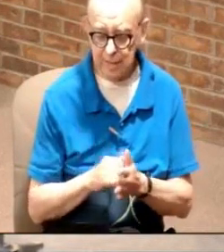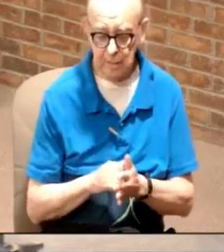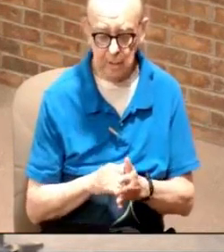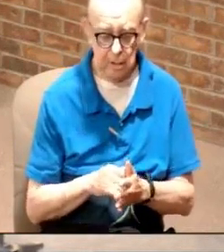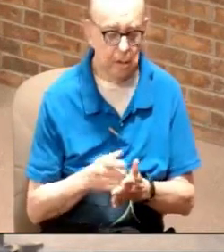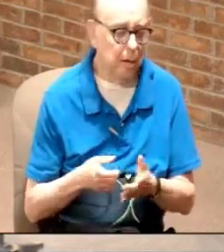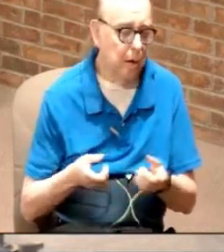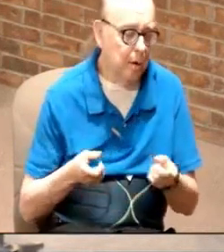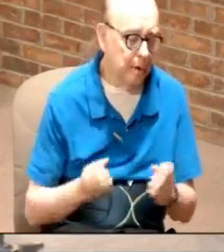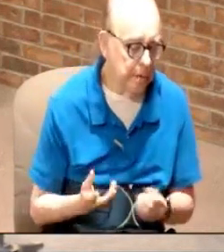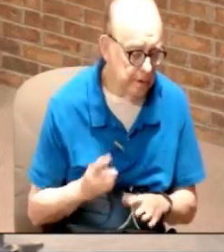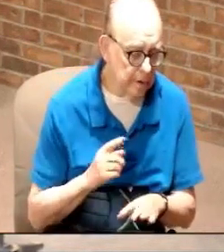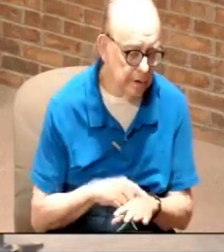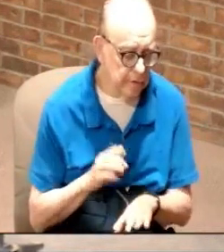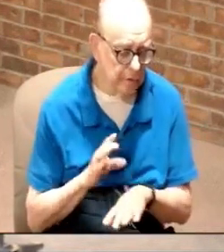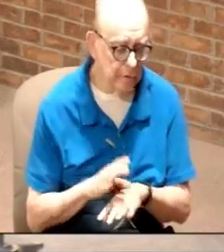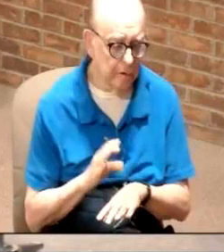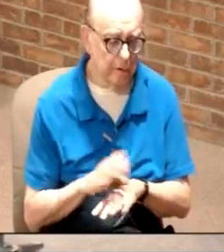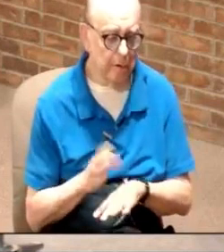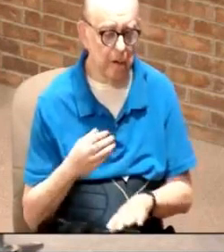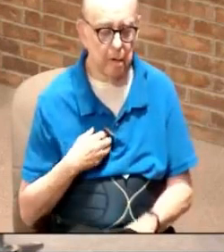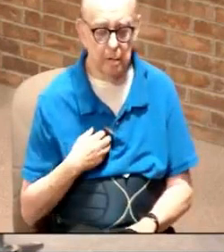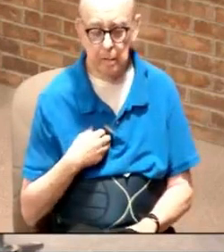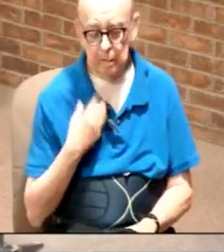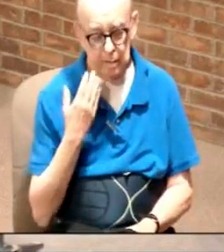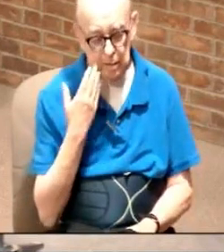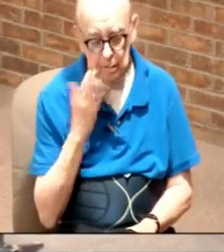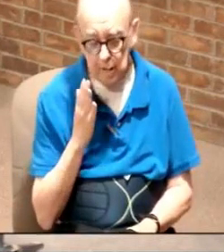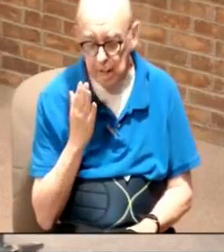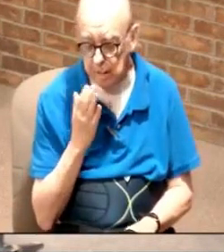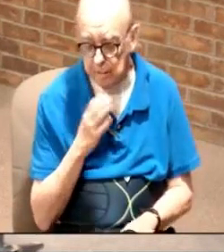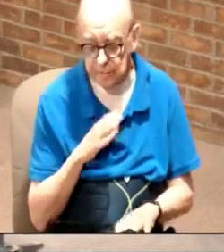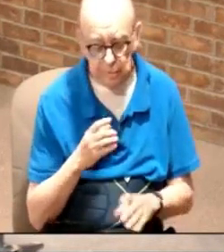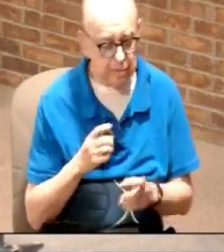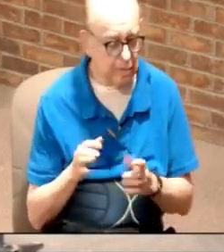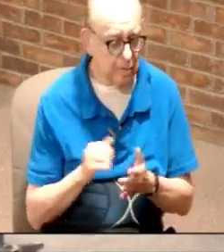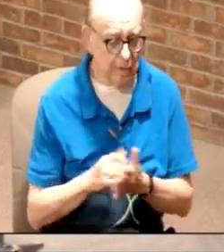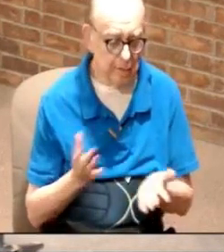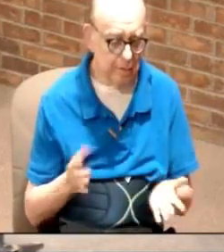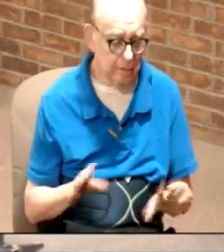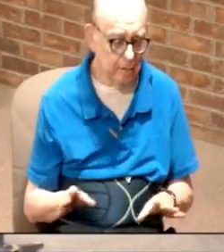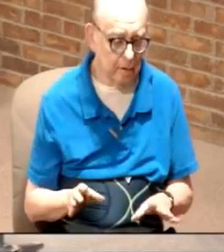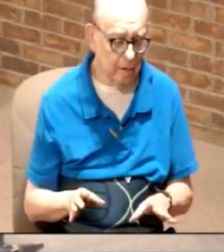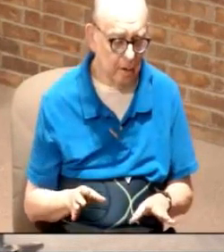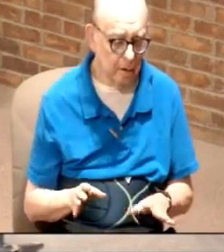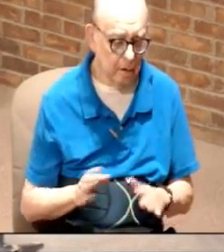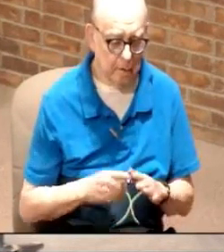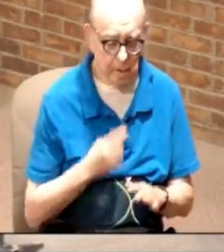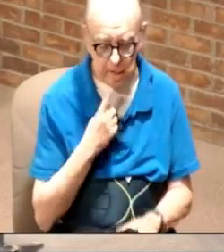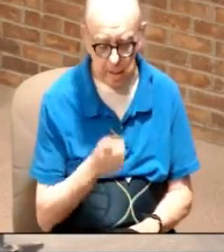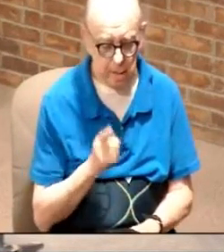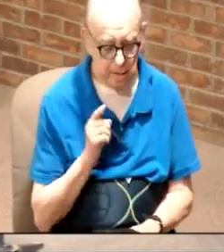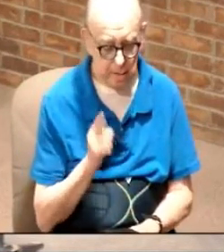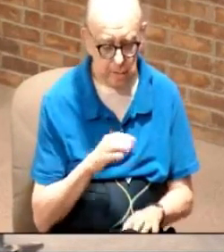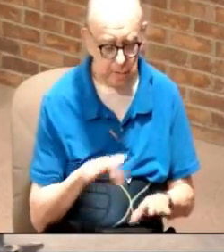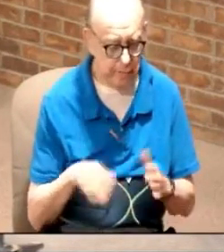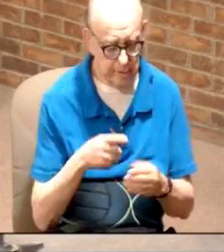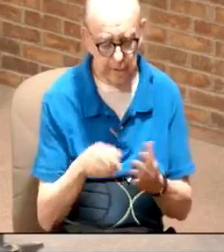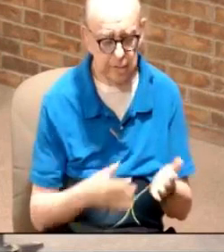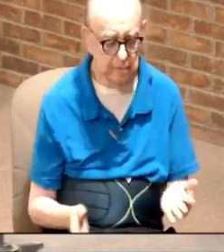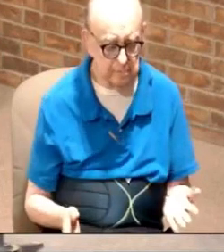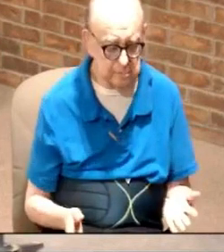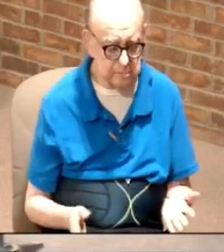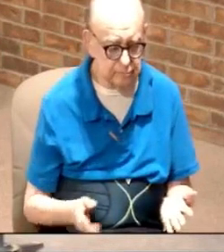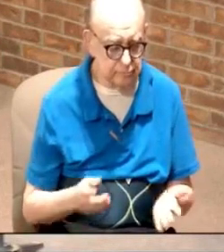So what happens a lot of times in churches, they have no idea how to handle this, they don't know what to do. And so they just basically say, okay, here, just do this, do that.